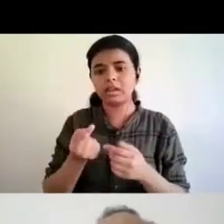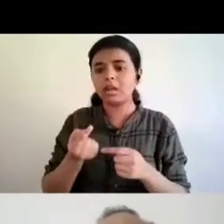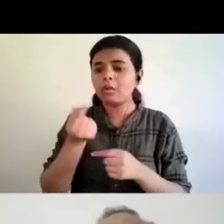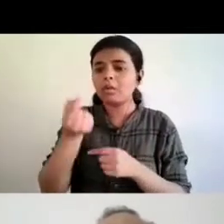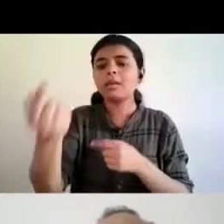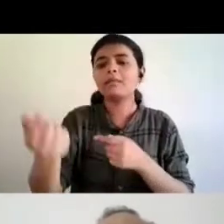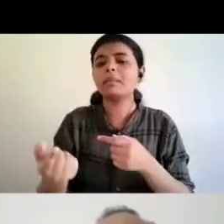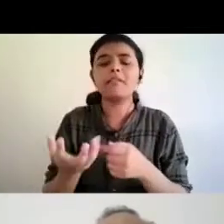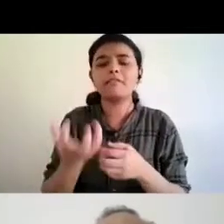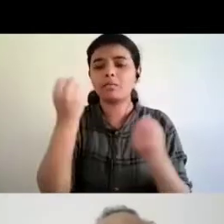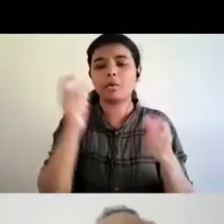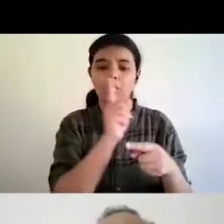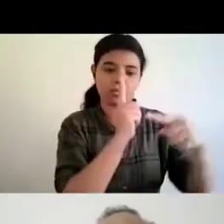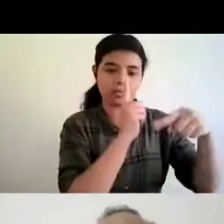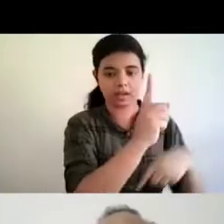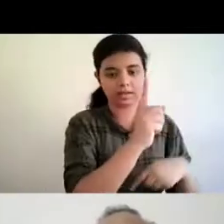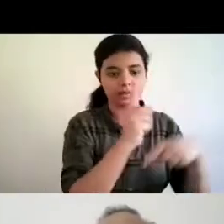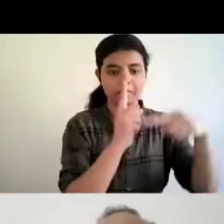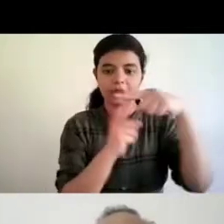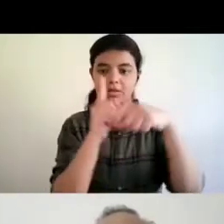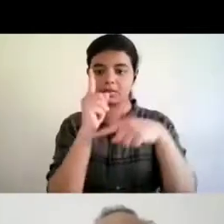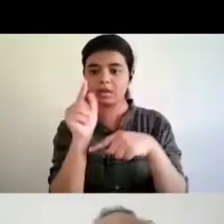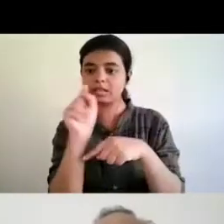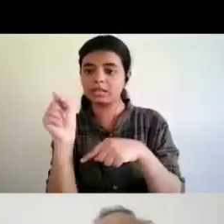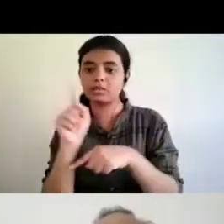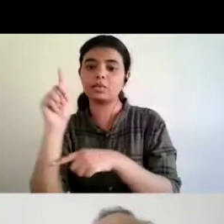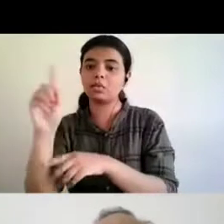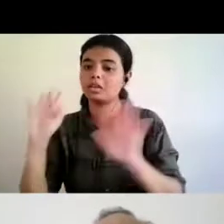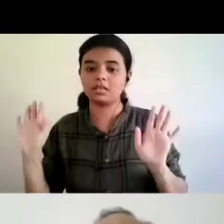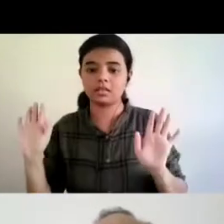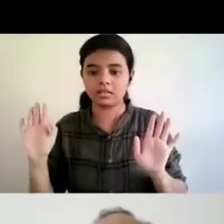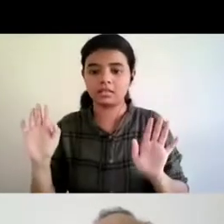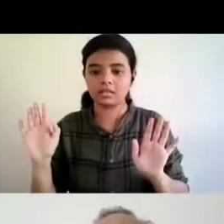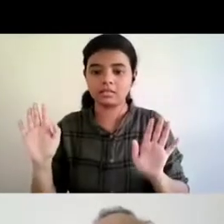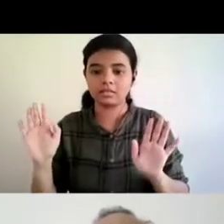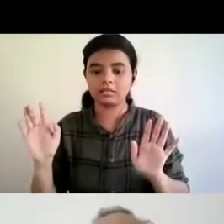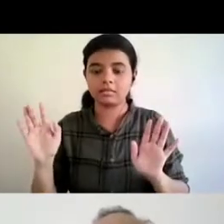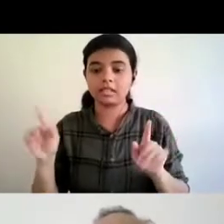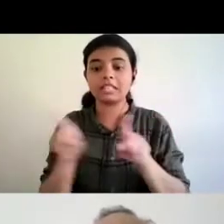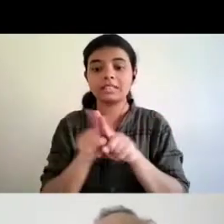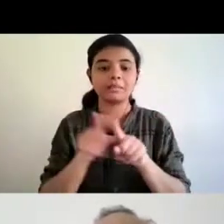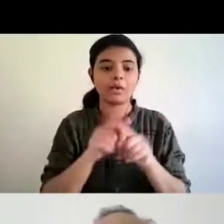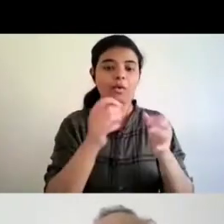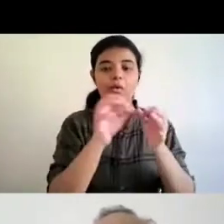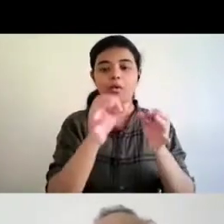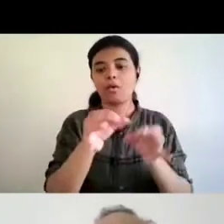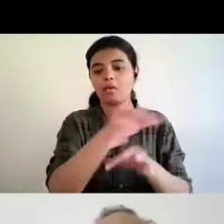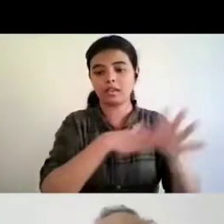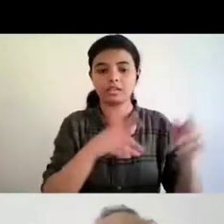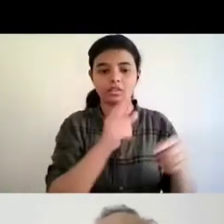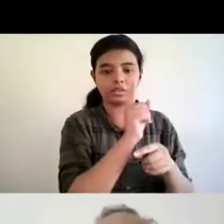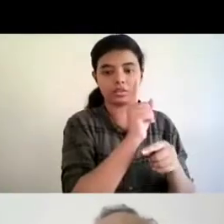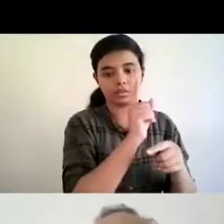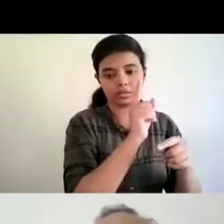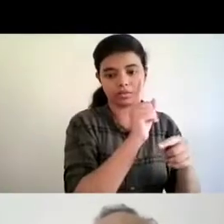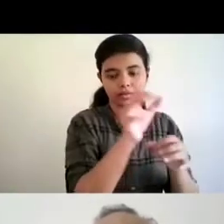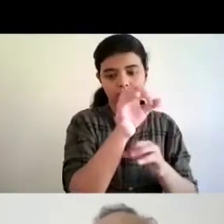one equals one which means that two organizations converted